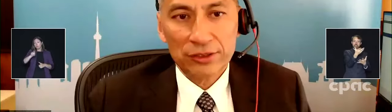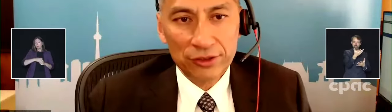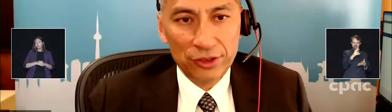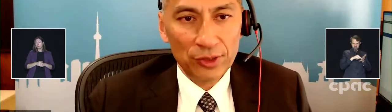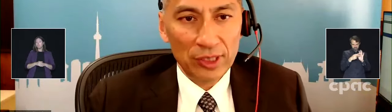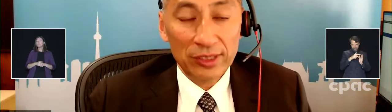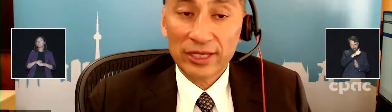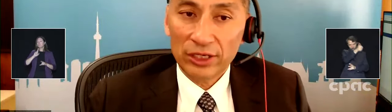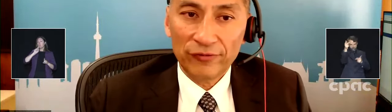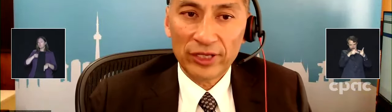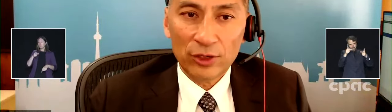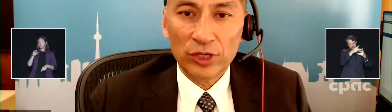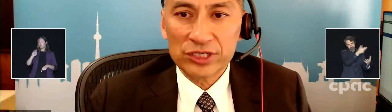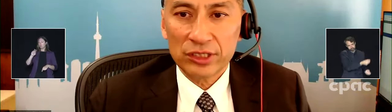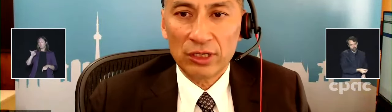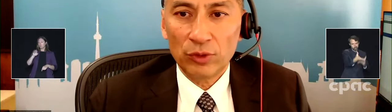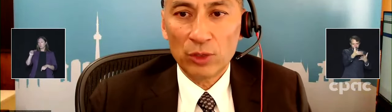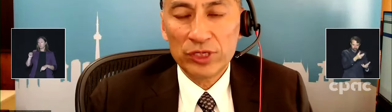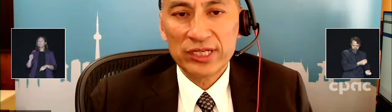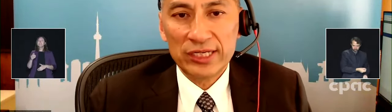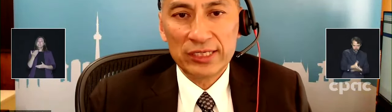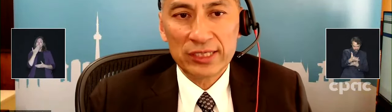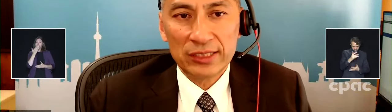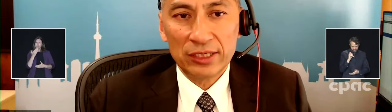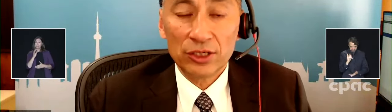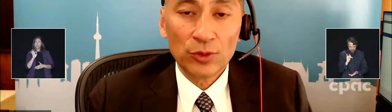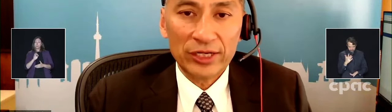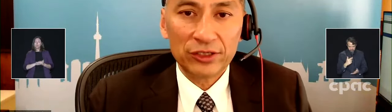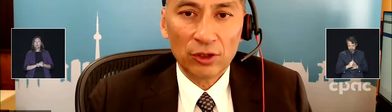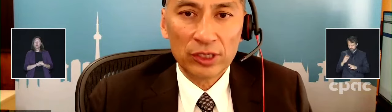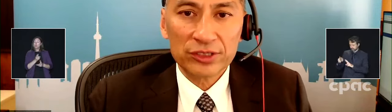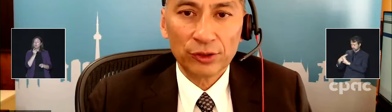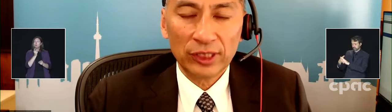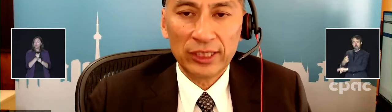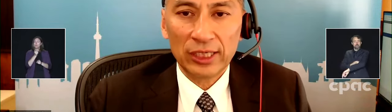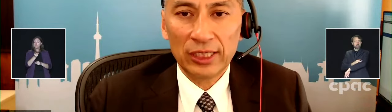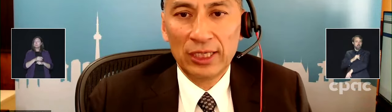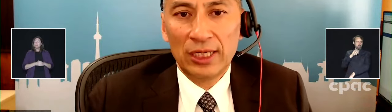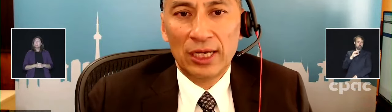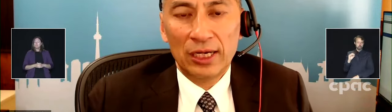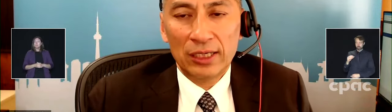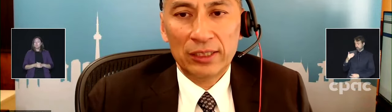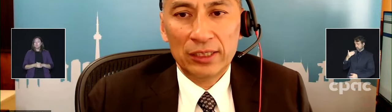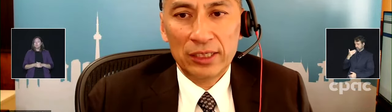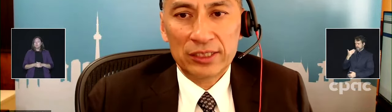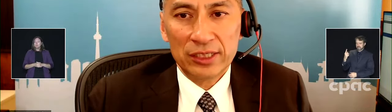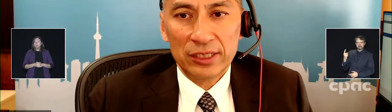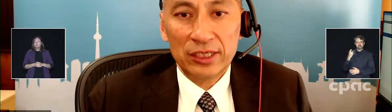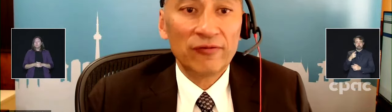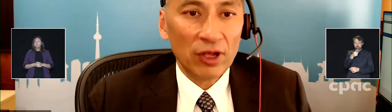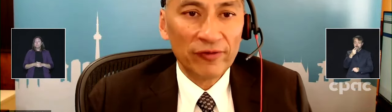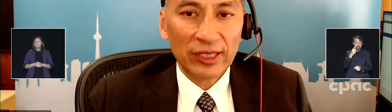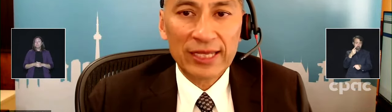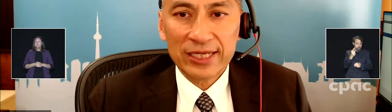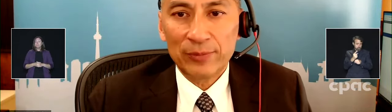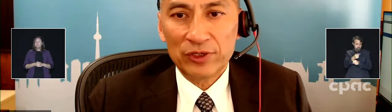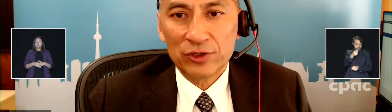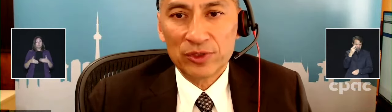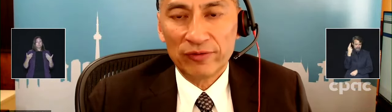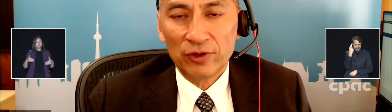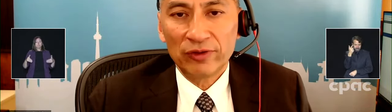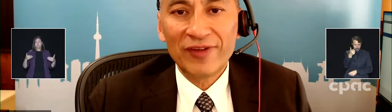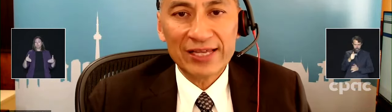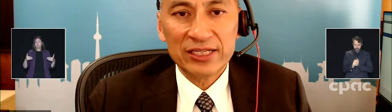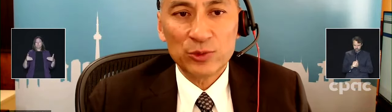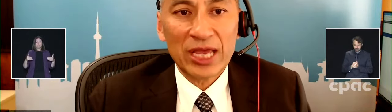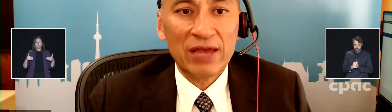It's Dr. New, and thank you for that question. What I would say is that you're right. certainly it's an evolving landscape in